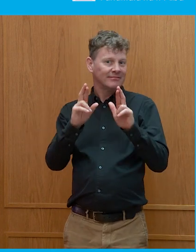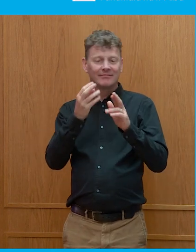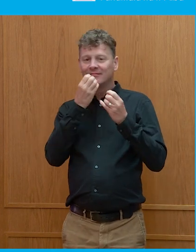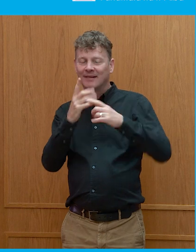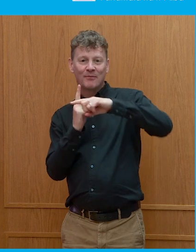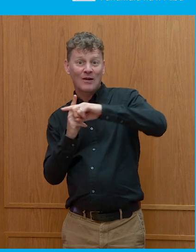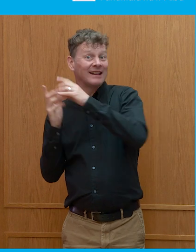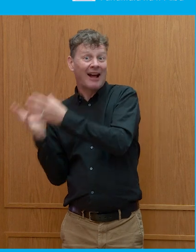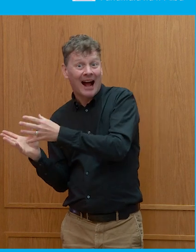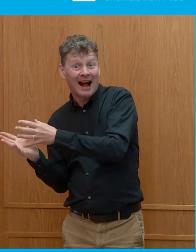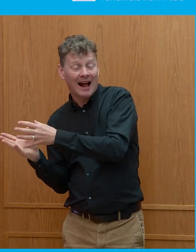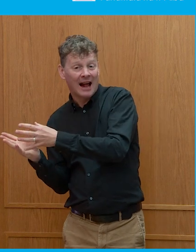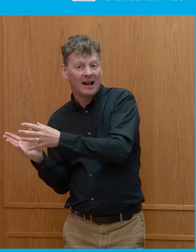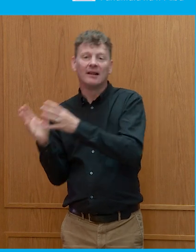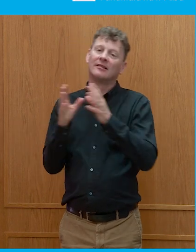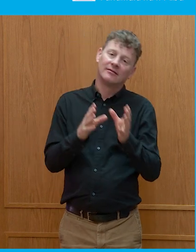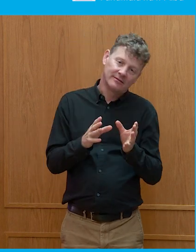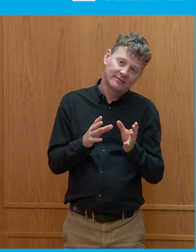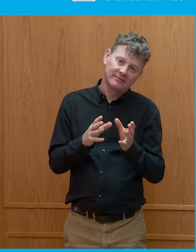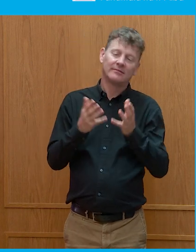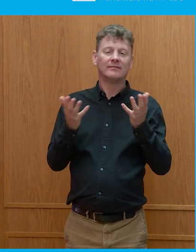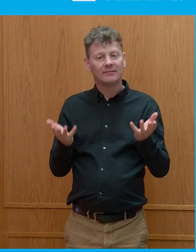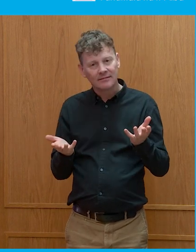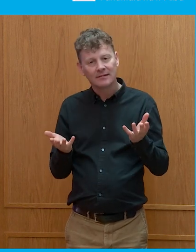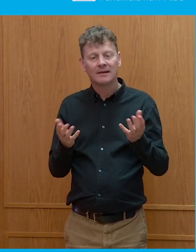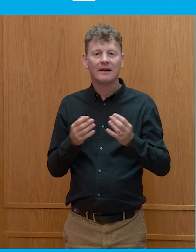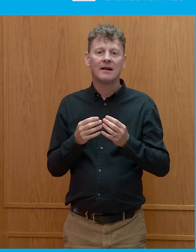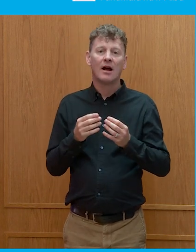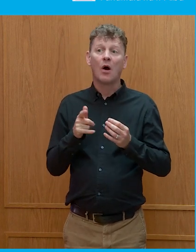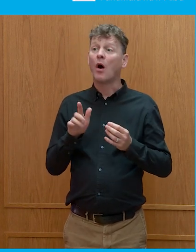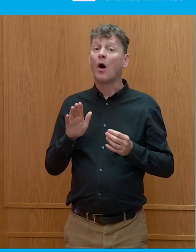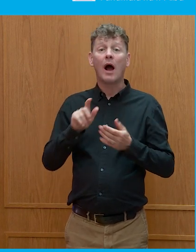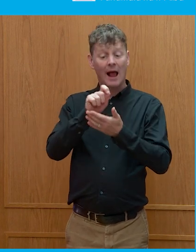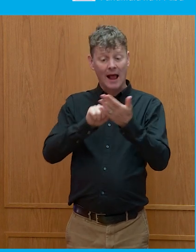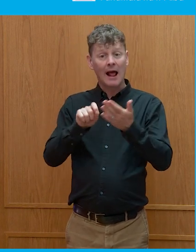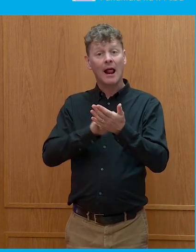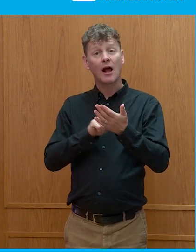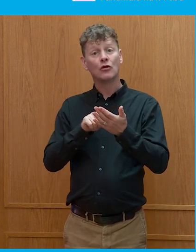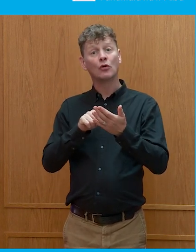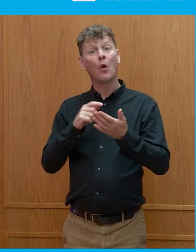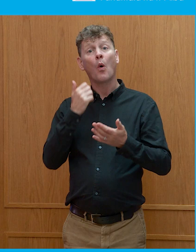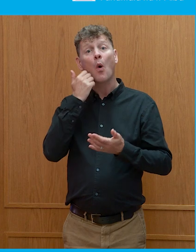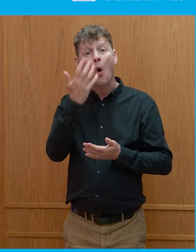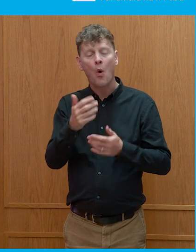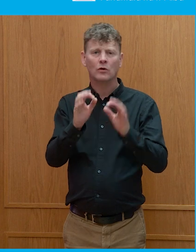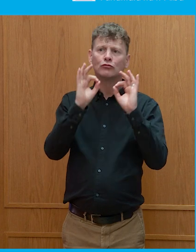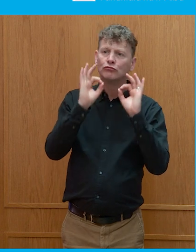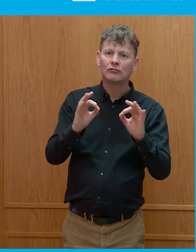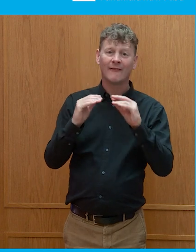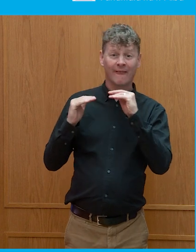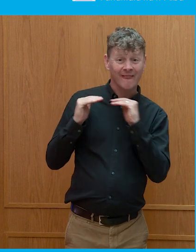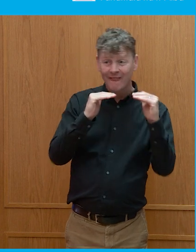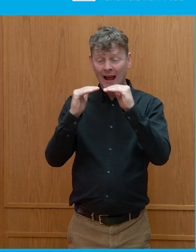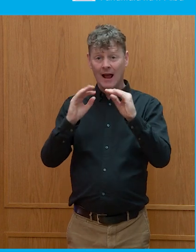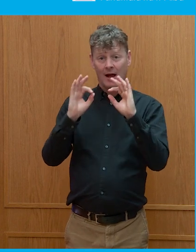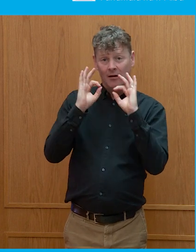thing. But the, I mean, not all, not all, elections are not always in democracies, right? So, you